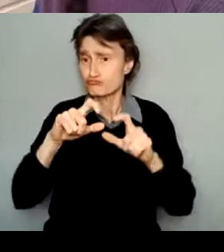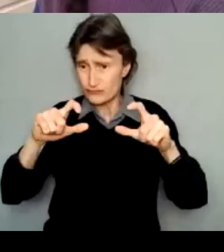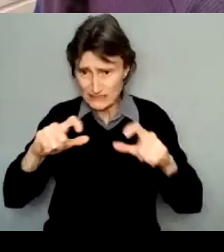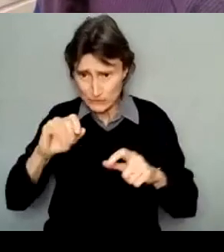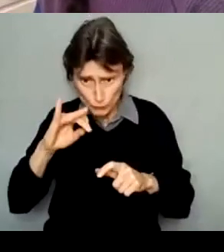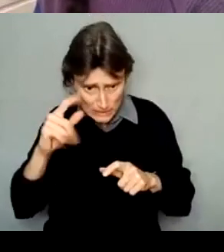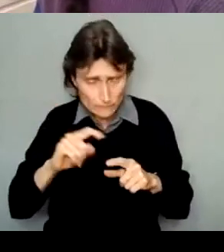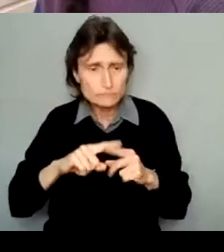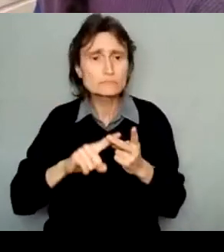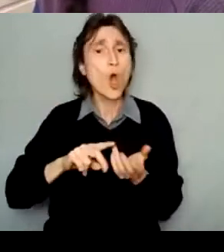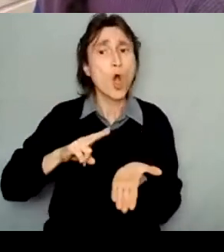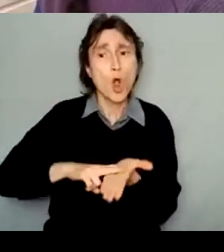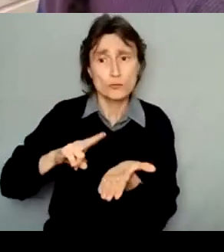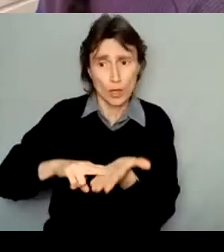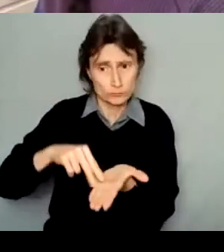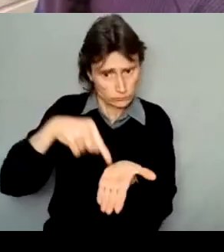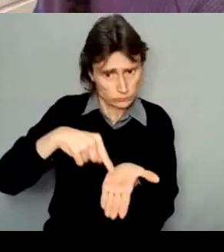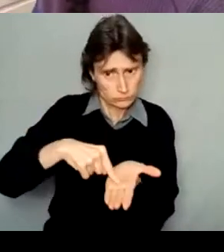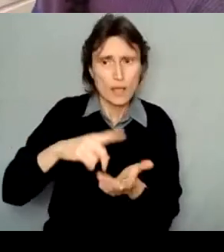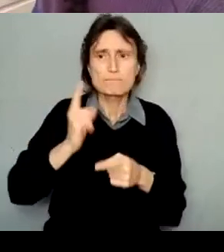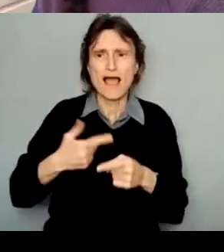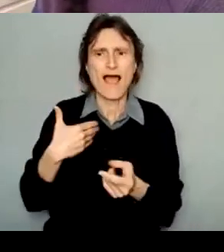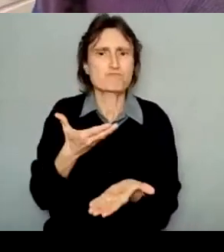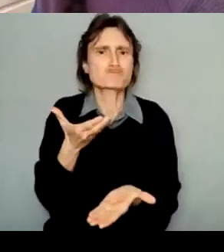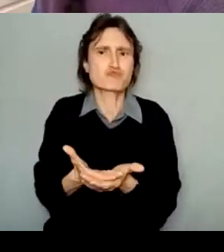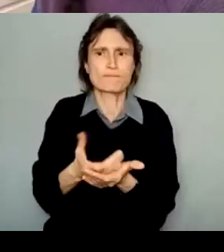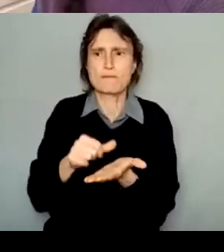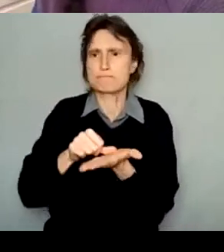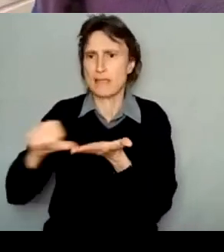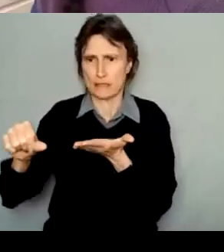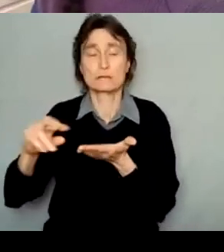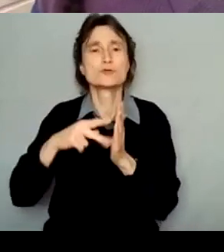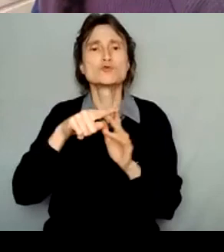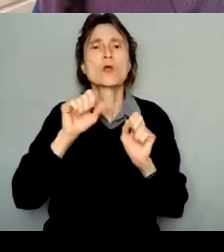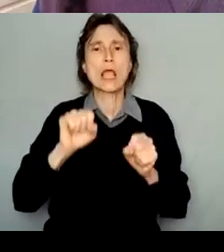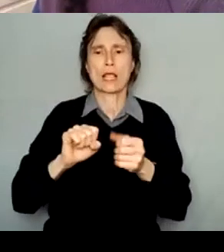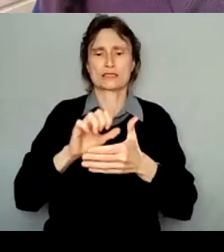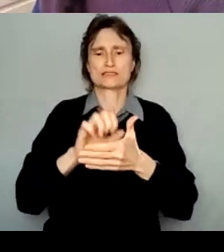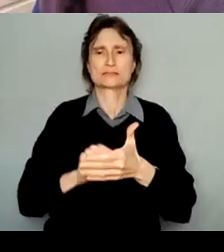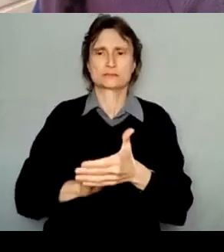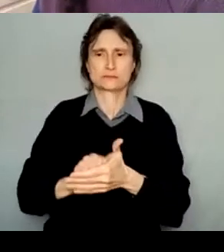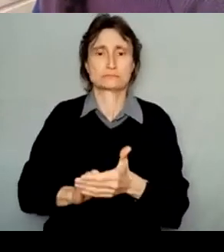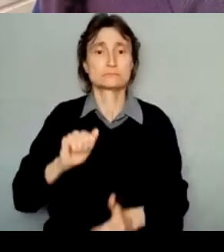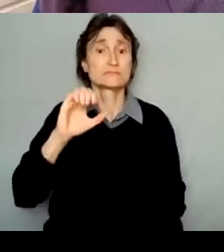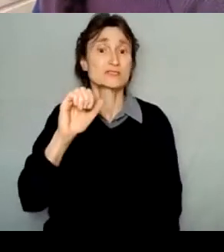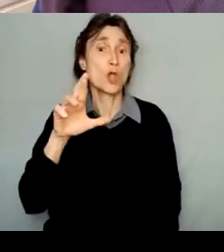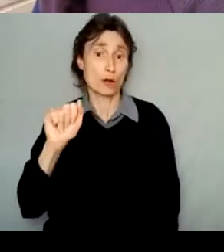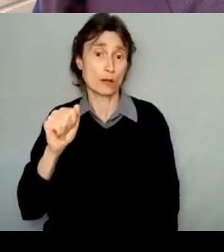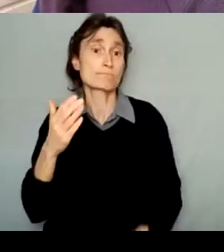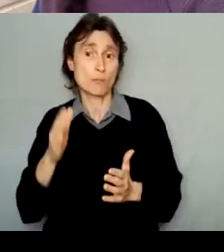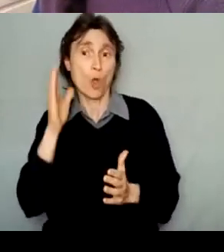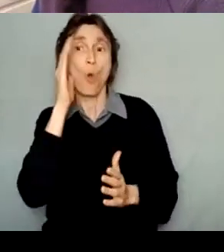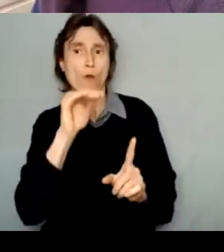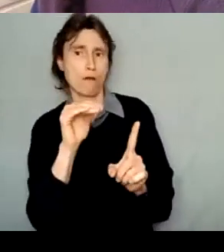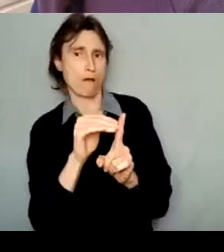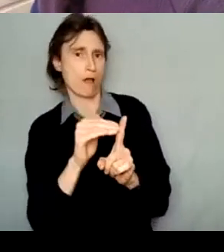and have written proof of payment to artists so that you can properly deduct them. The CRA may request these things if you're audited.